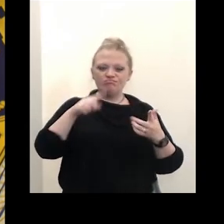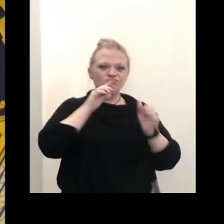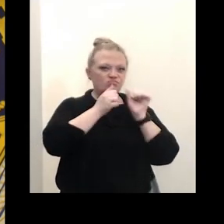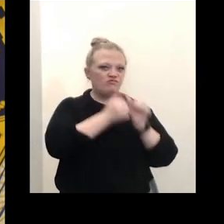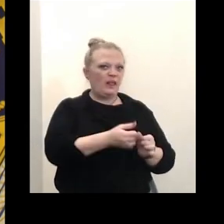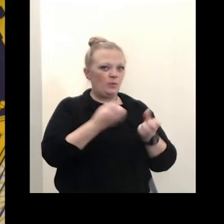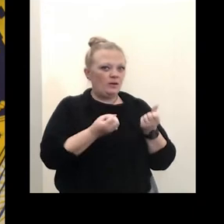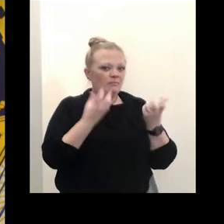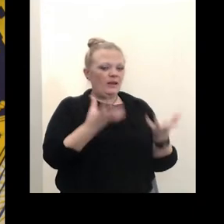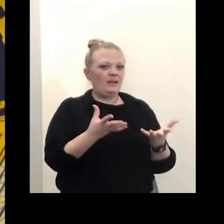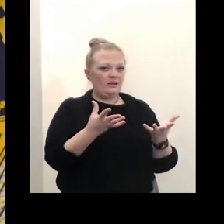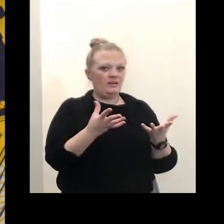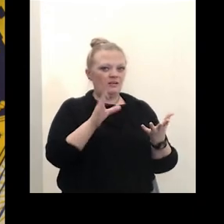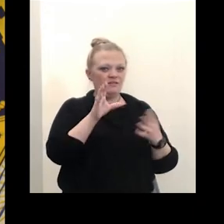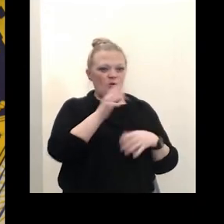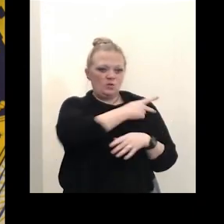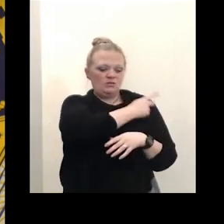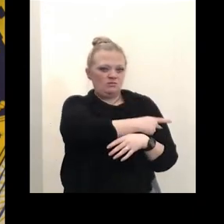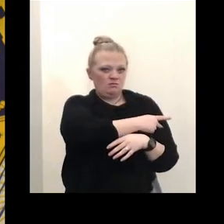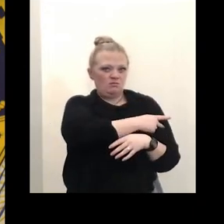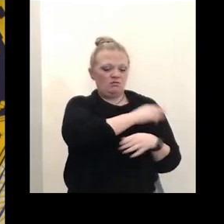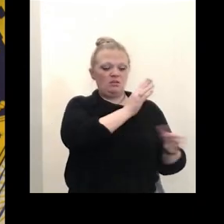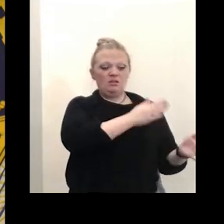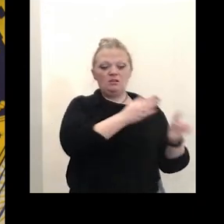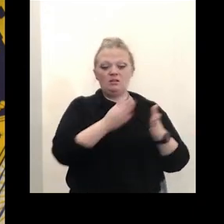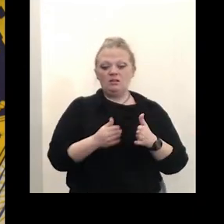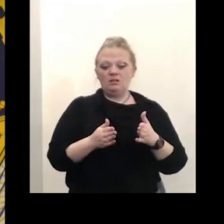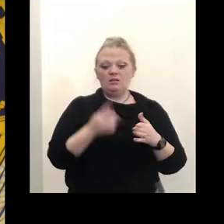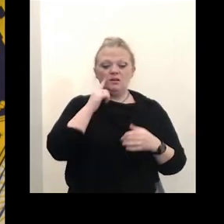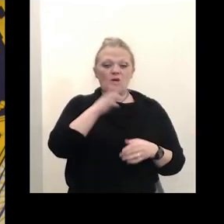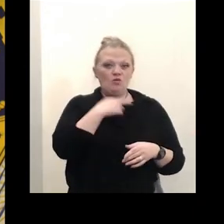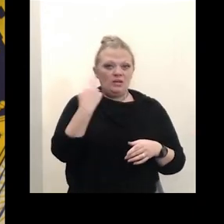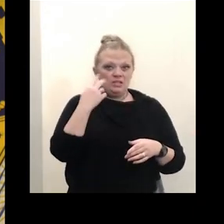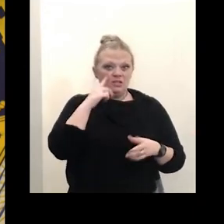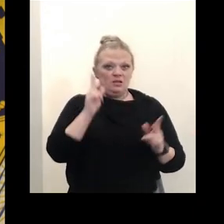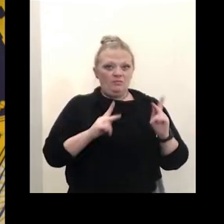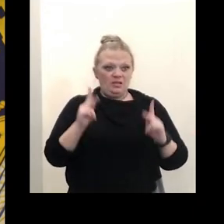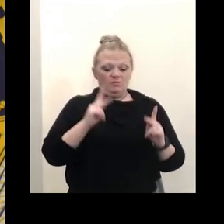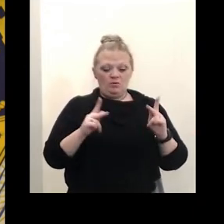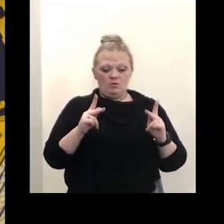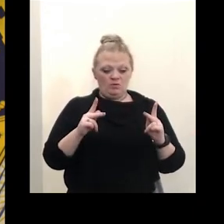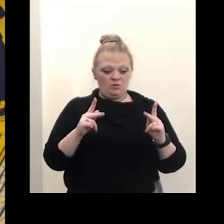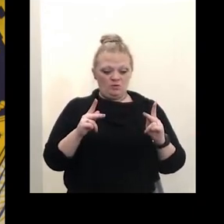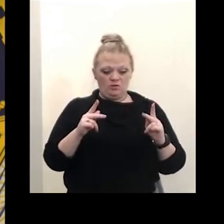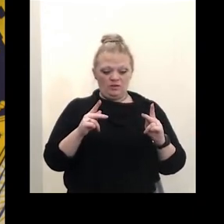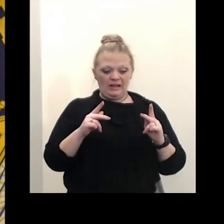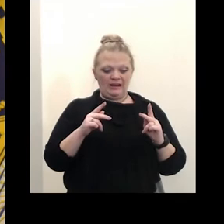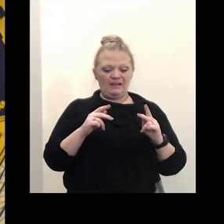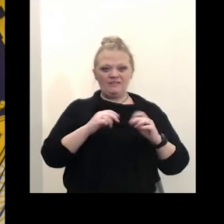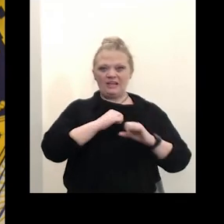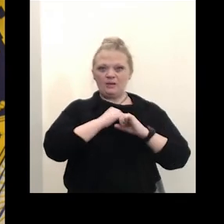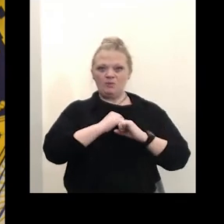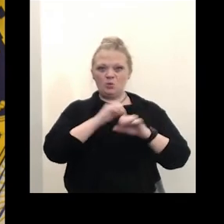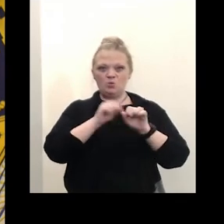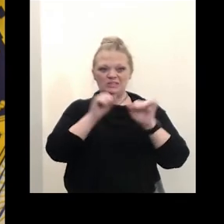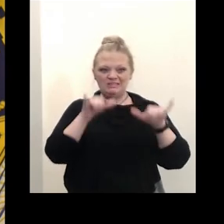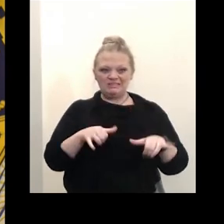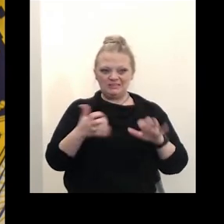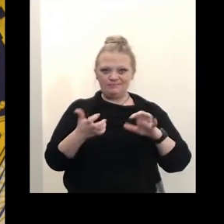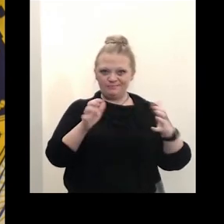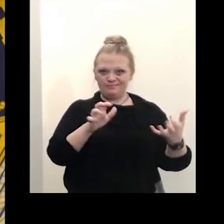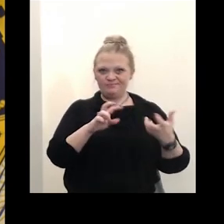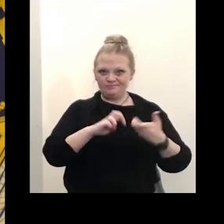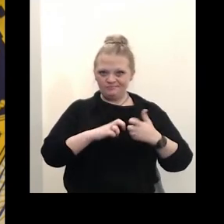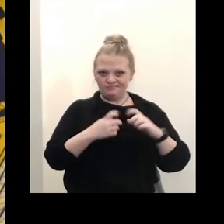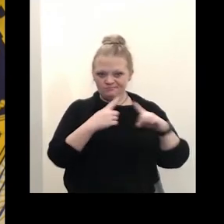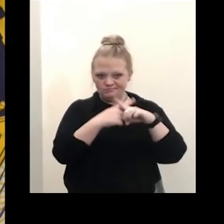and then uh just in terms of the risk for people who are immunocompromised we and we know that people who are